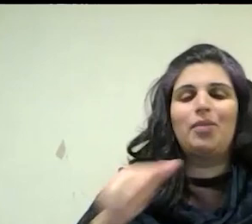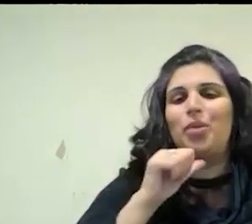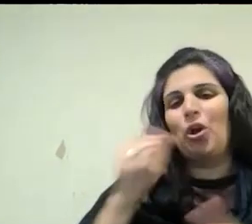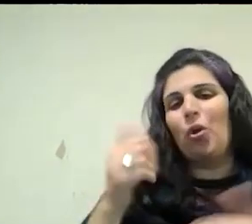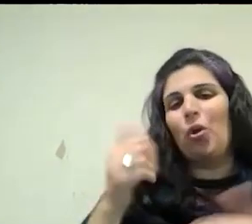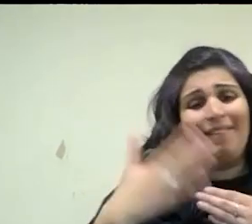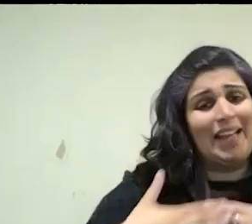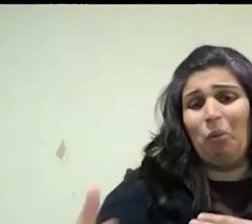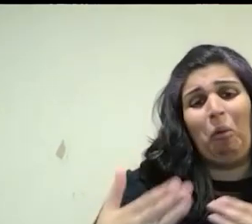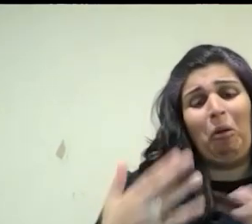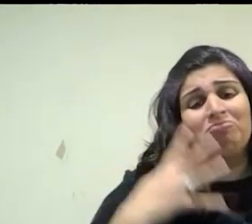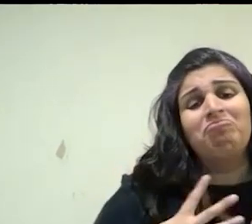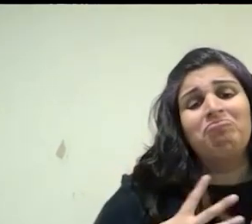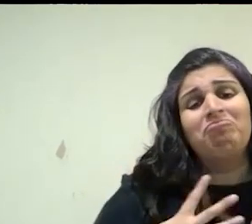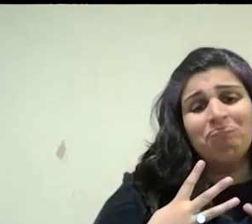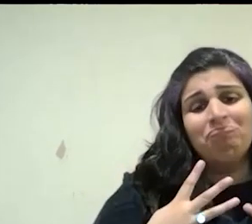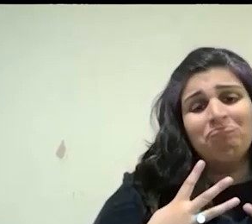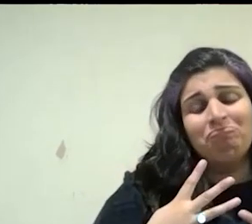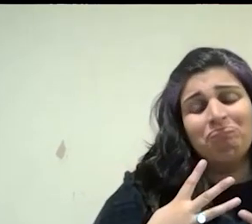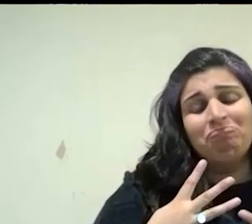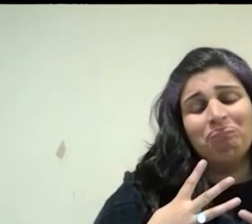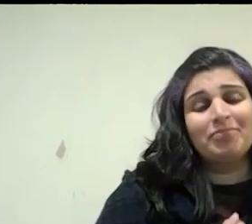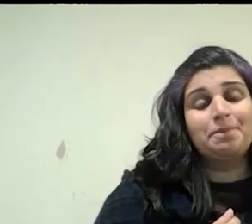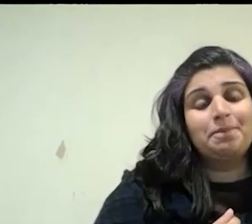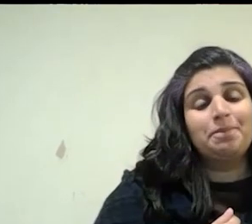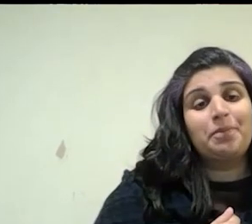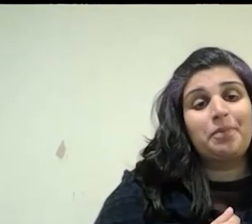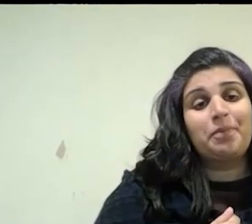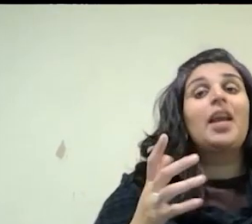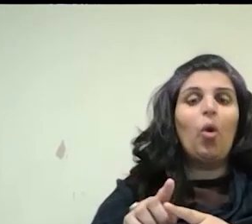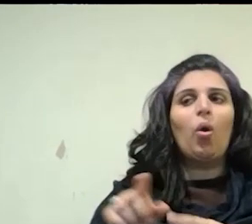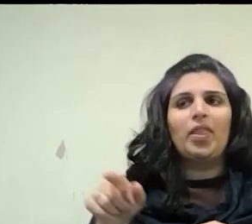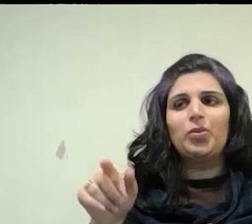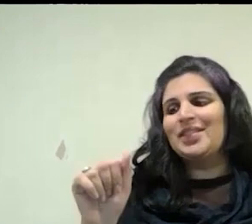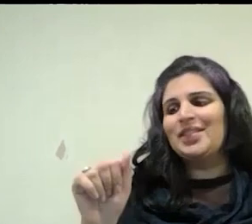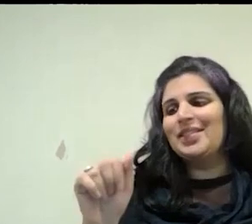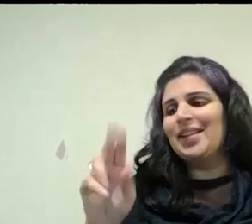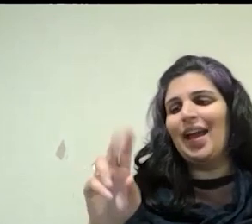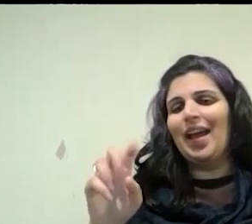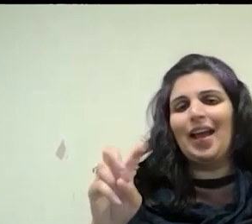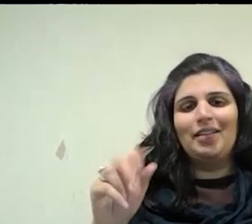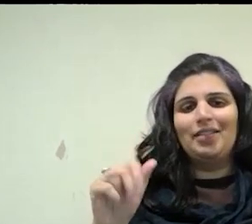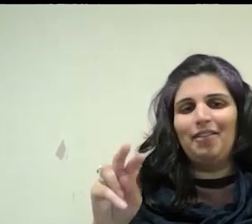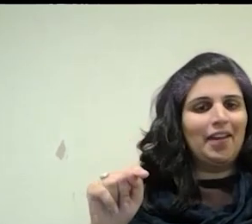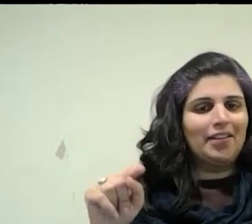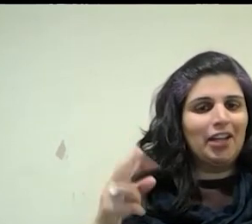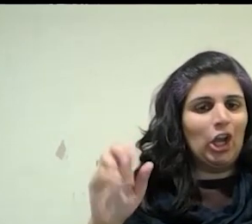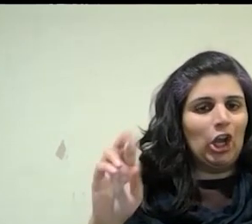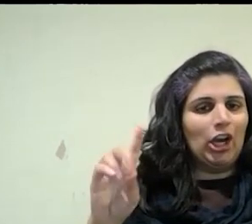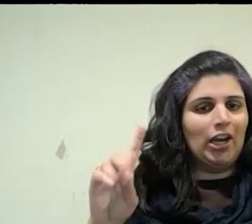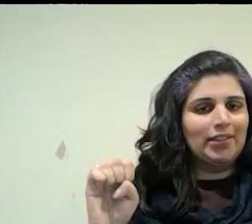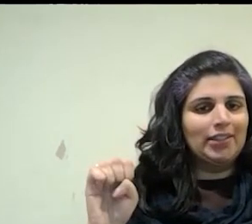survives. mean, this was an avant-garde theater. This wasn't, this wasn't boulevard theater. was a very kind of,